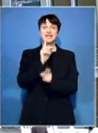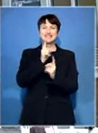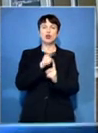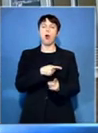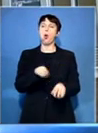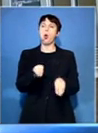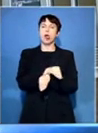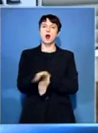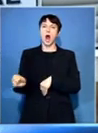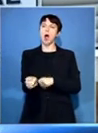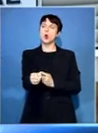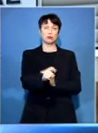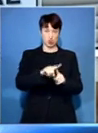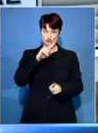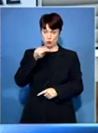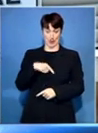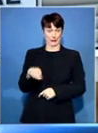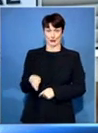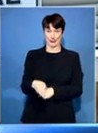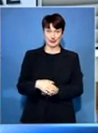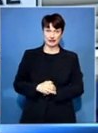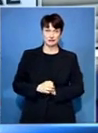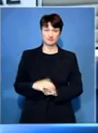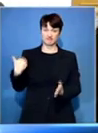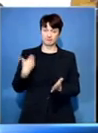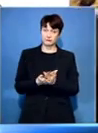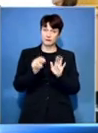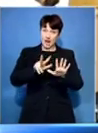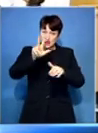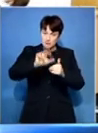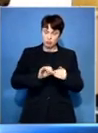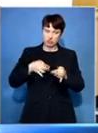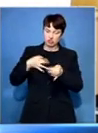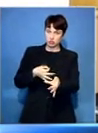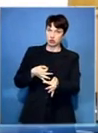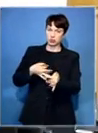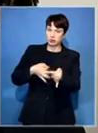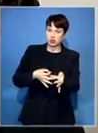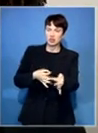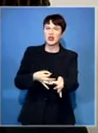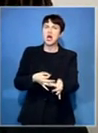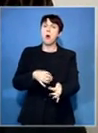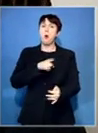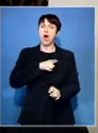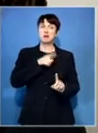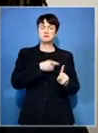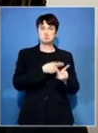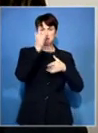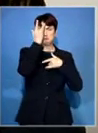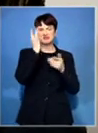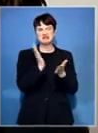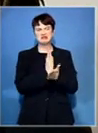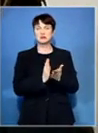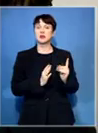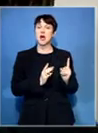Bangi Sizani is back in court after a lengthy 18-month delay due to an undisclosed illness. She relied on the